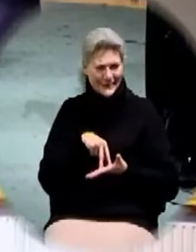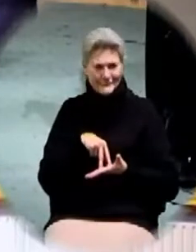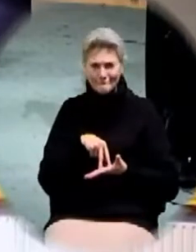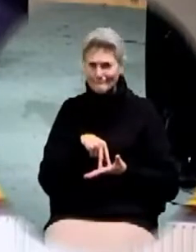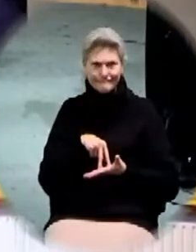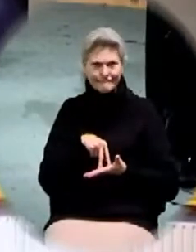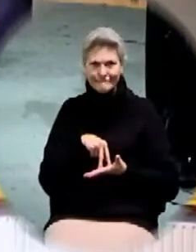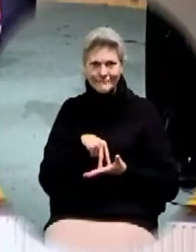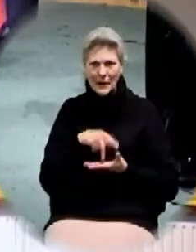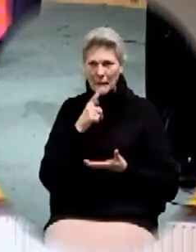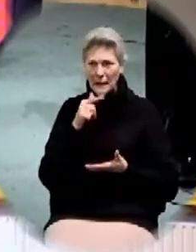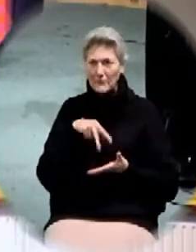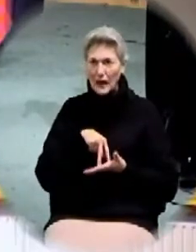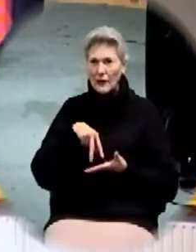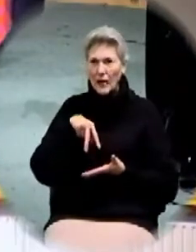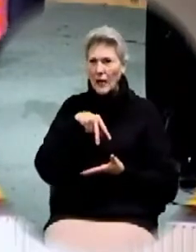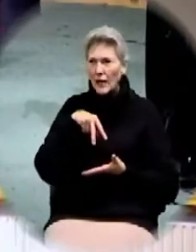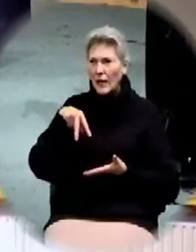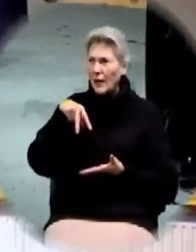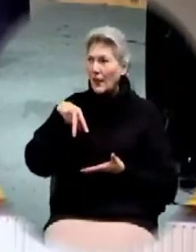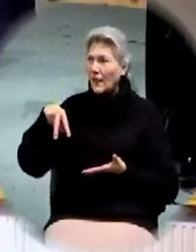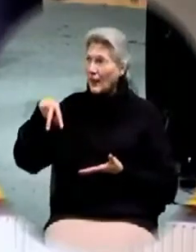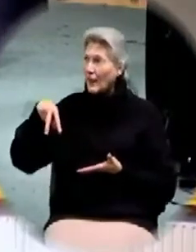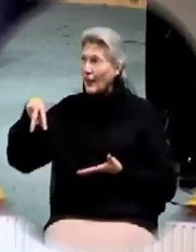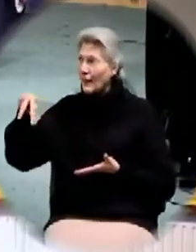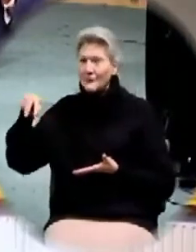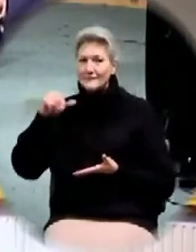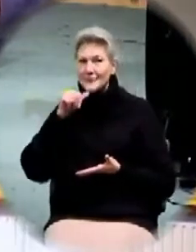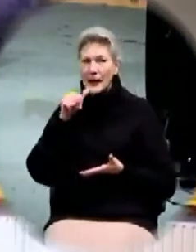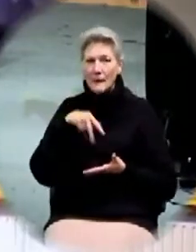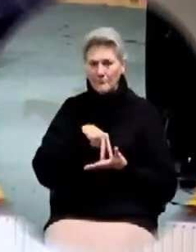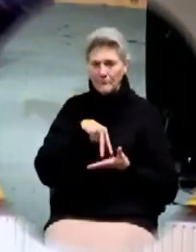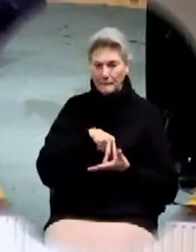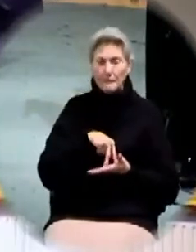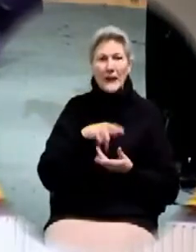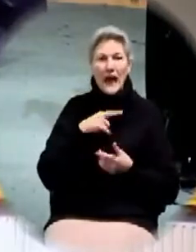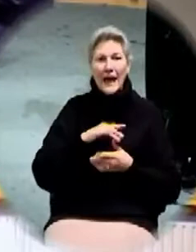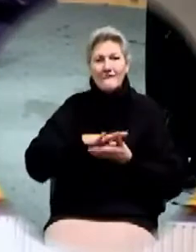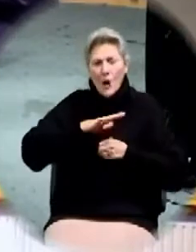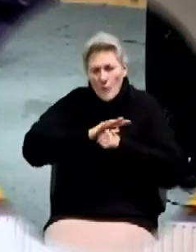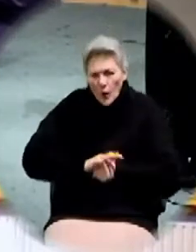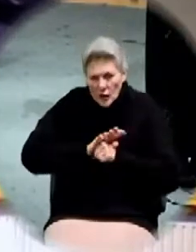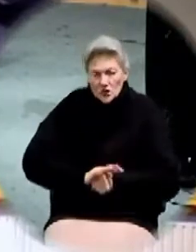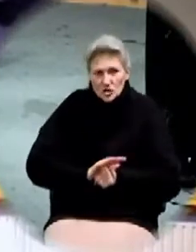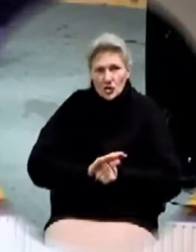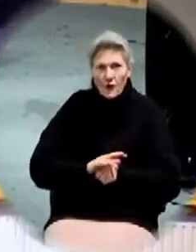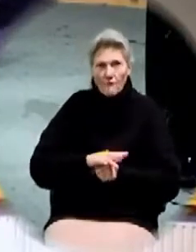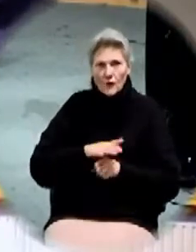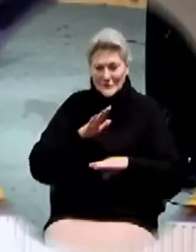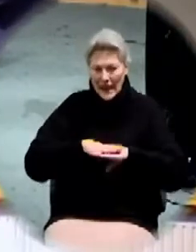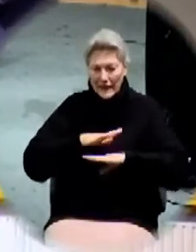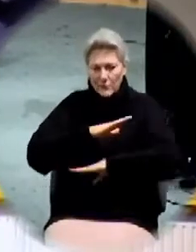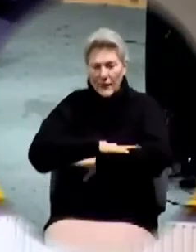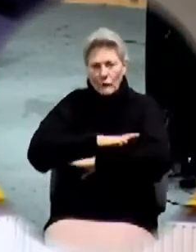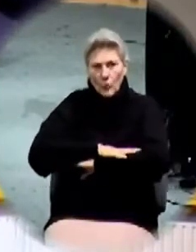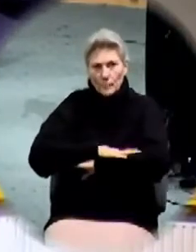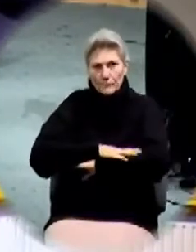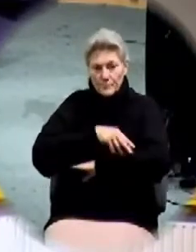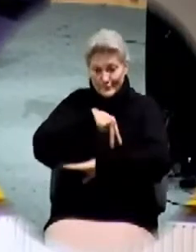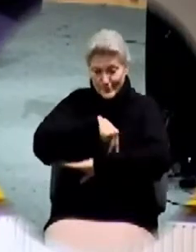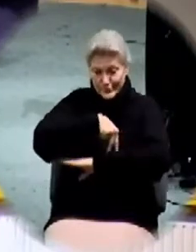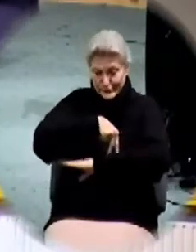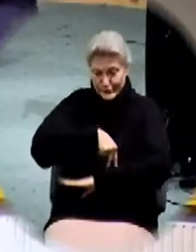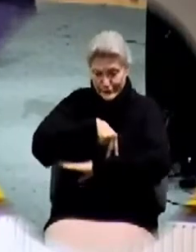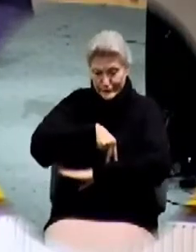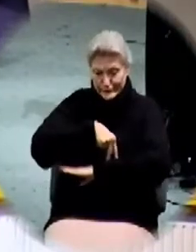except I'm not floating off into space. But I'm exerting a pressure, a force on this platform, which